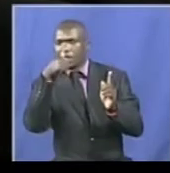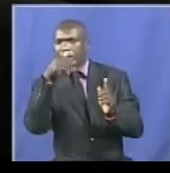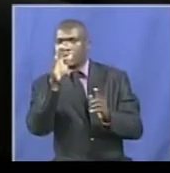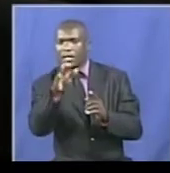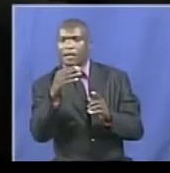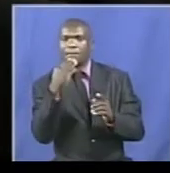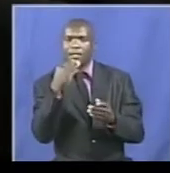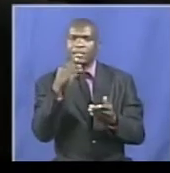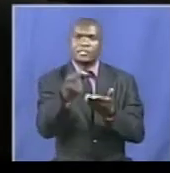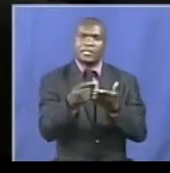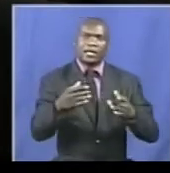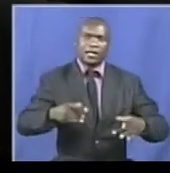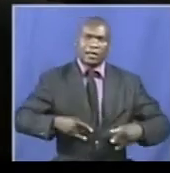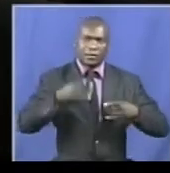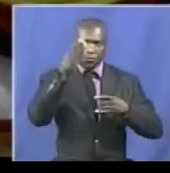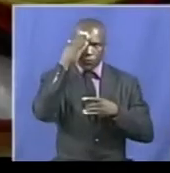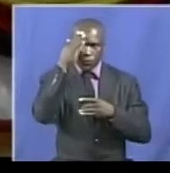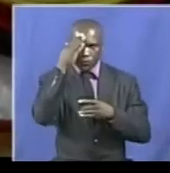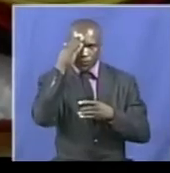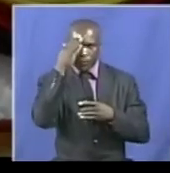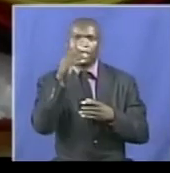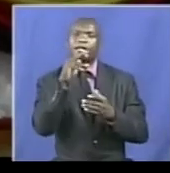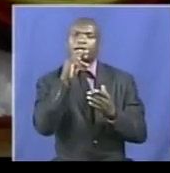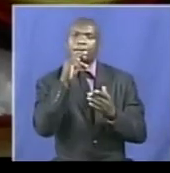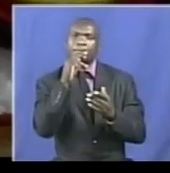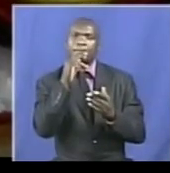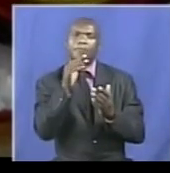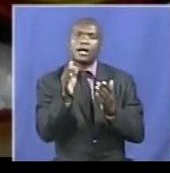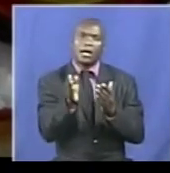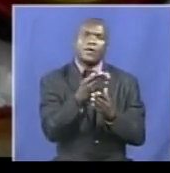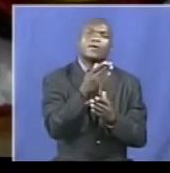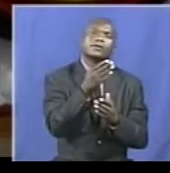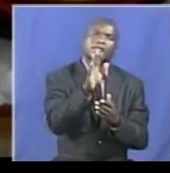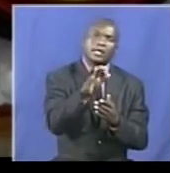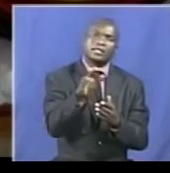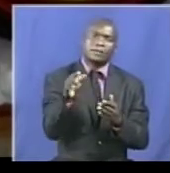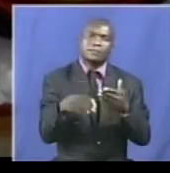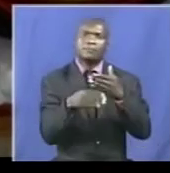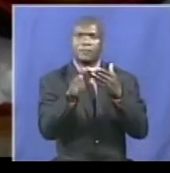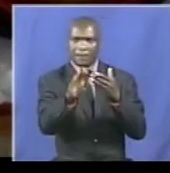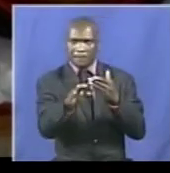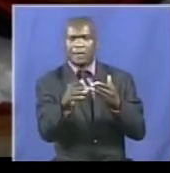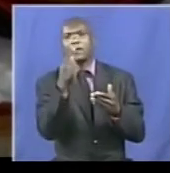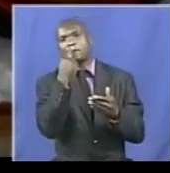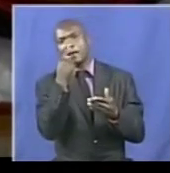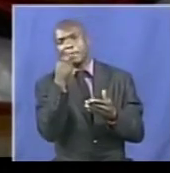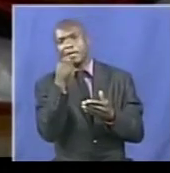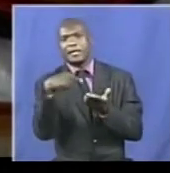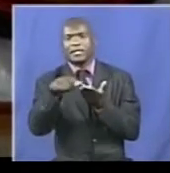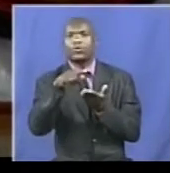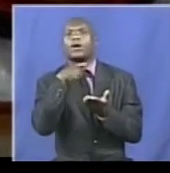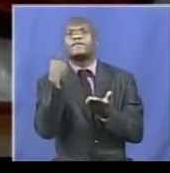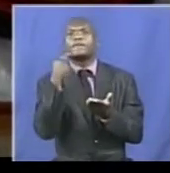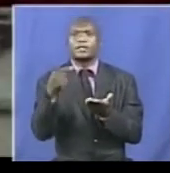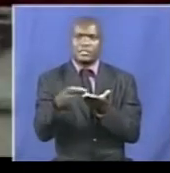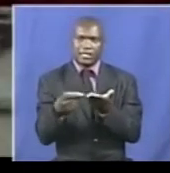for Health and Child Care, replacing Dr. David Pareenyatwa. Amai Dr. Grace Mugabe is Secretary for Women's Affairs,